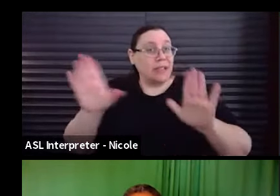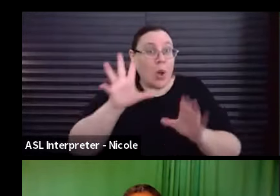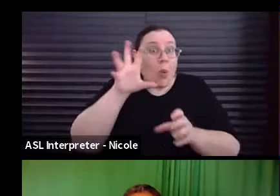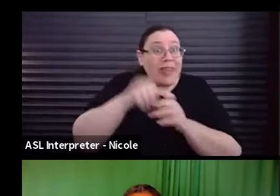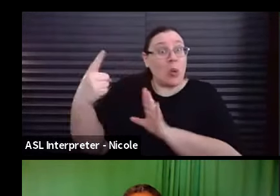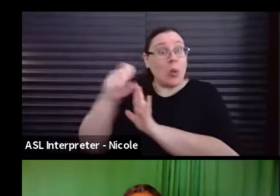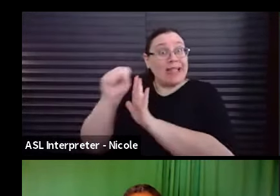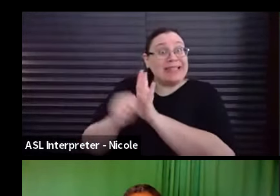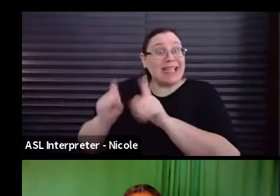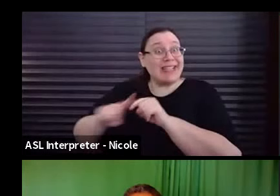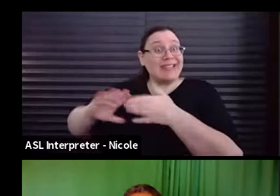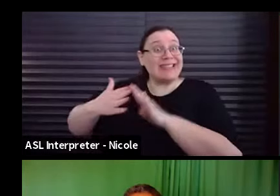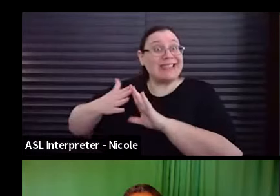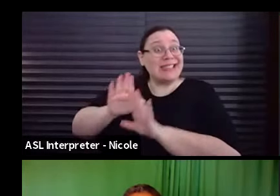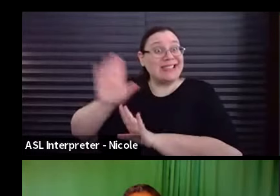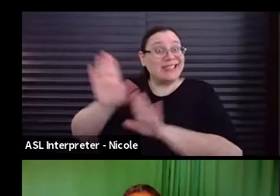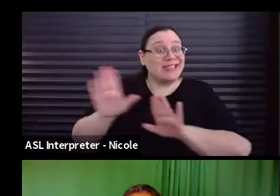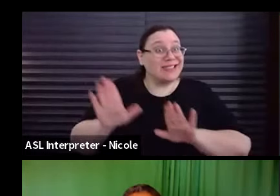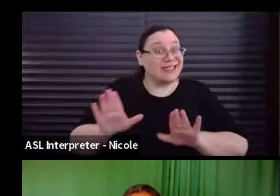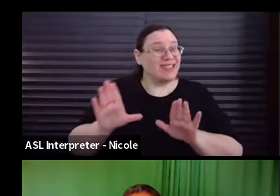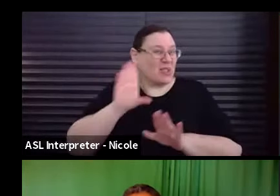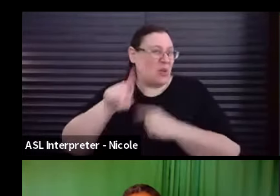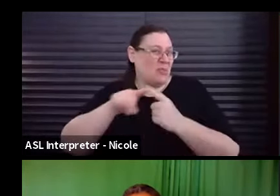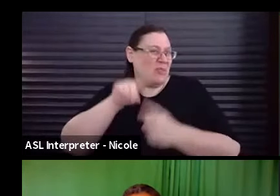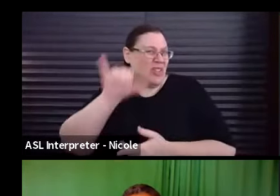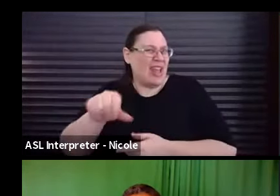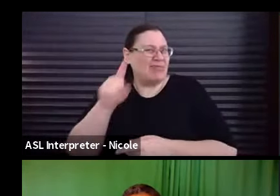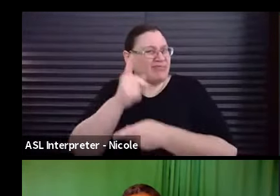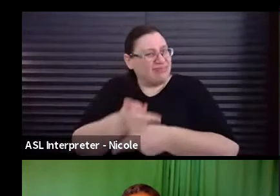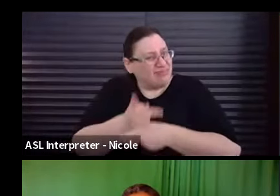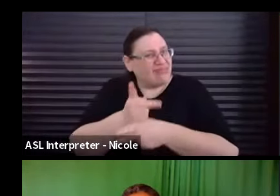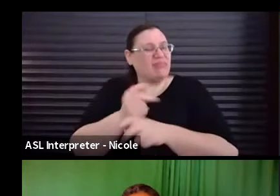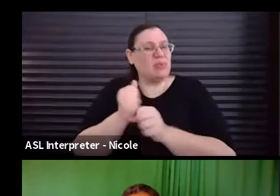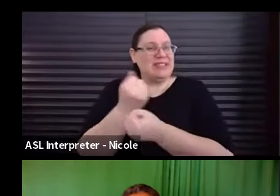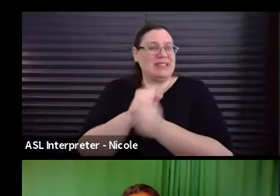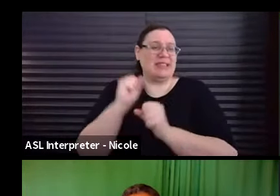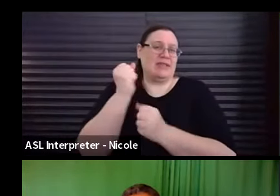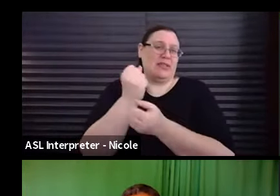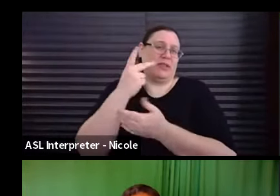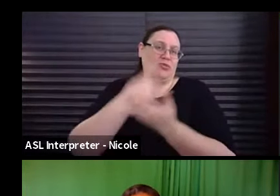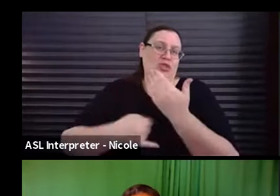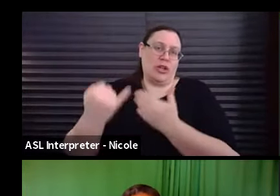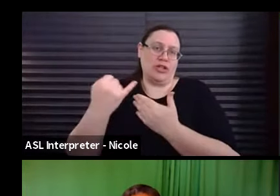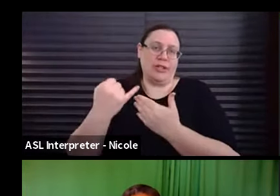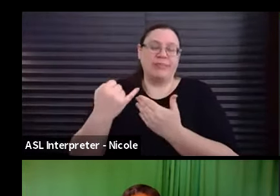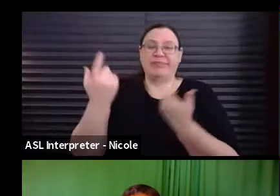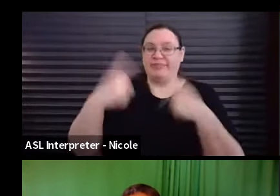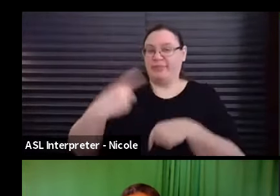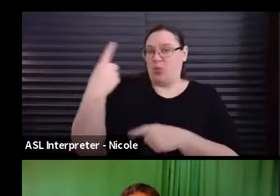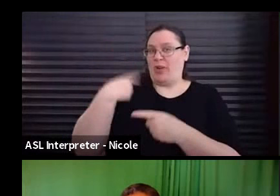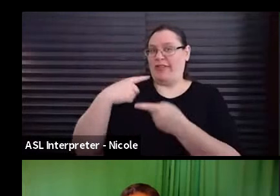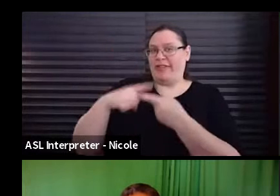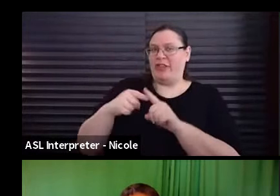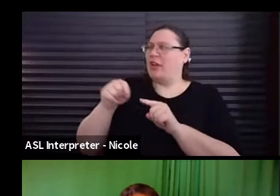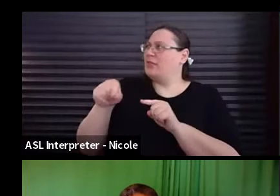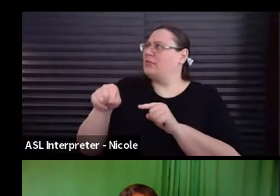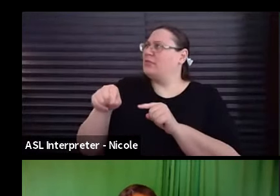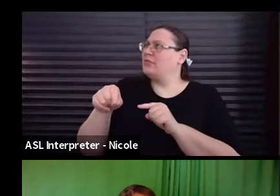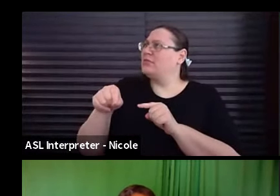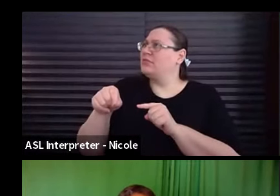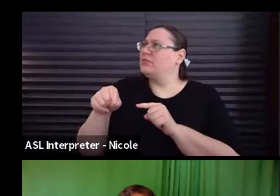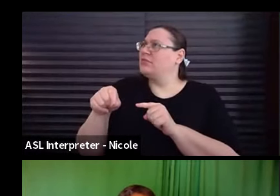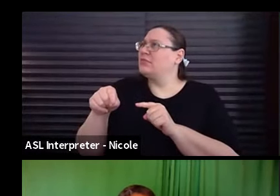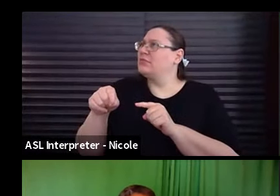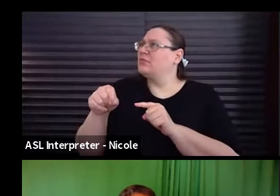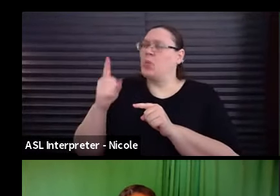really be aware that, you still have to be very careful of safety projects. And I, I had a friend that was one of, I think the, one of